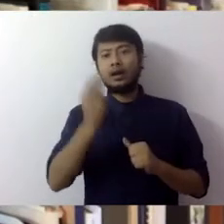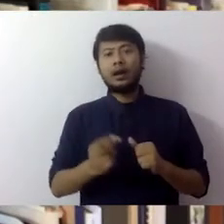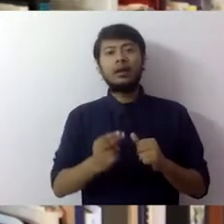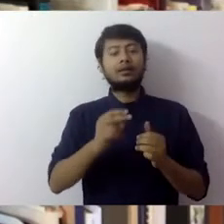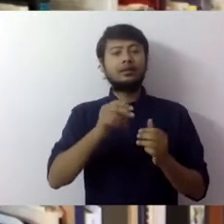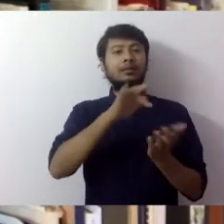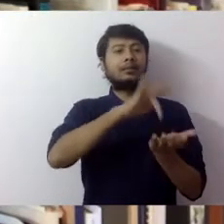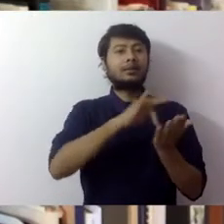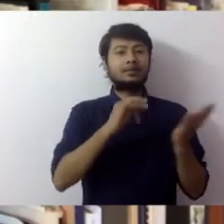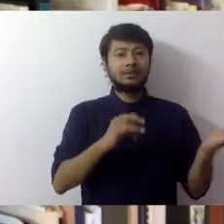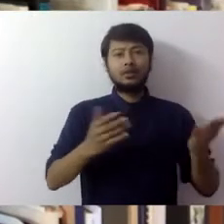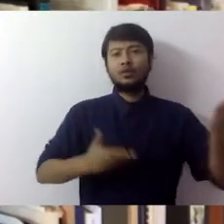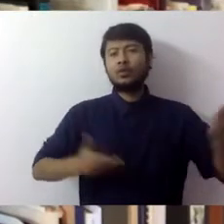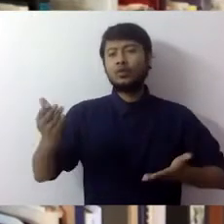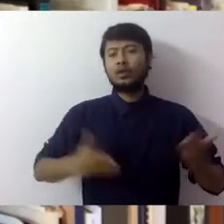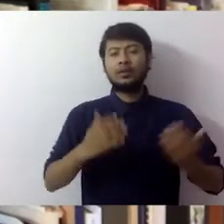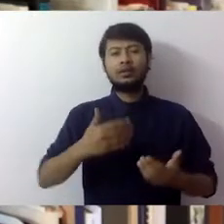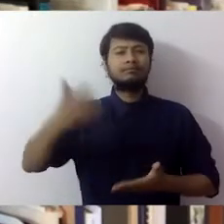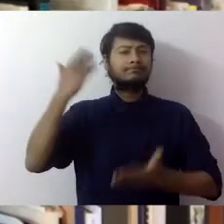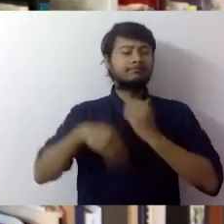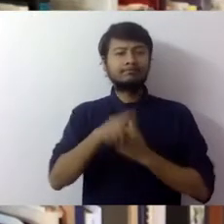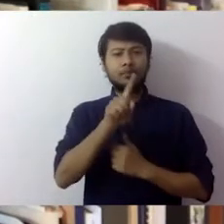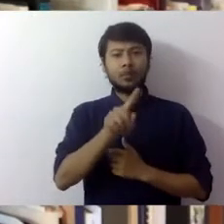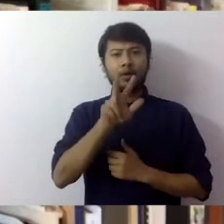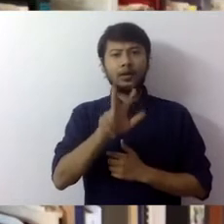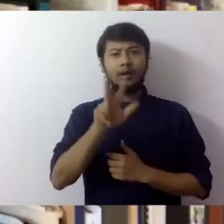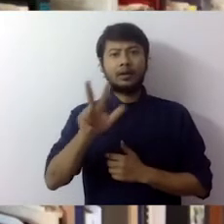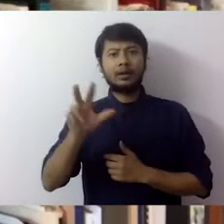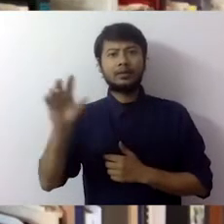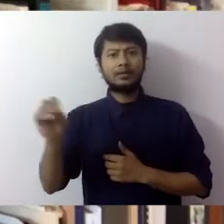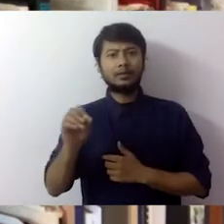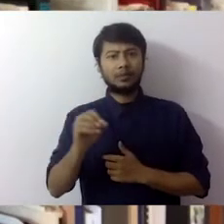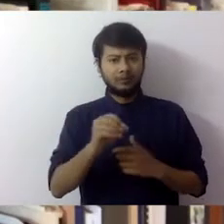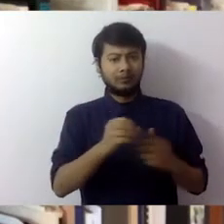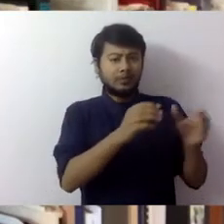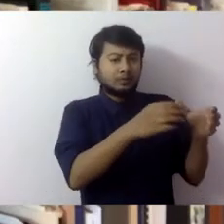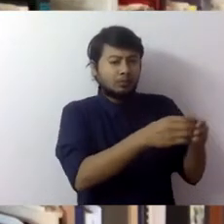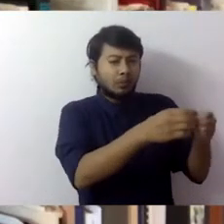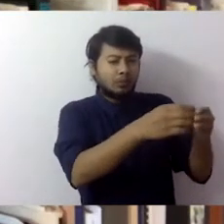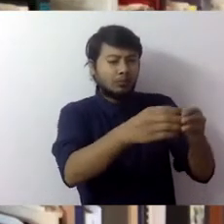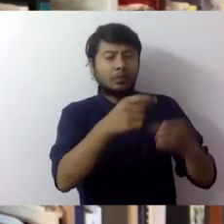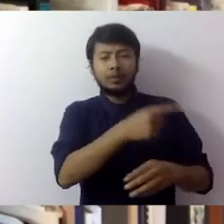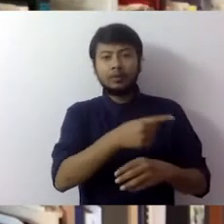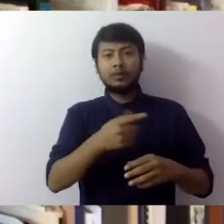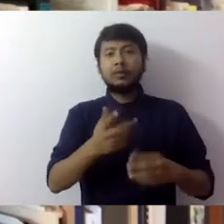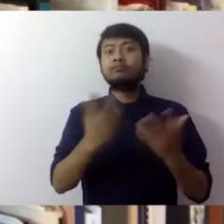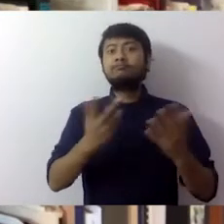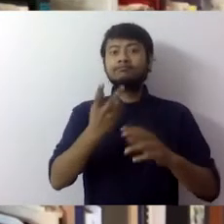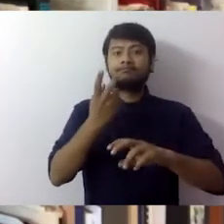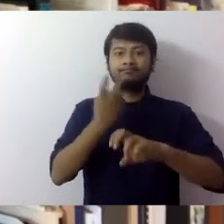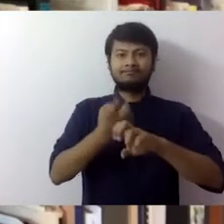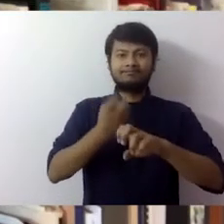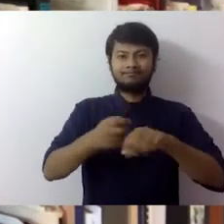small Calcutta presses that were active in the 1880s. At that time Calcutta had a thriving lithography